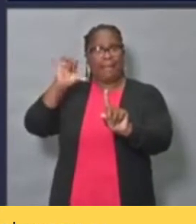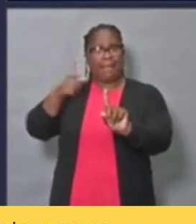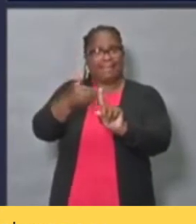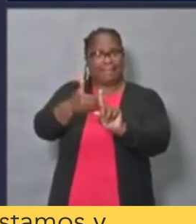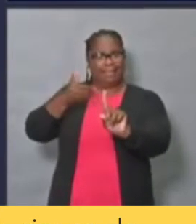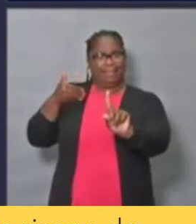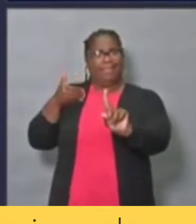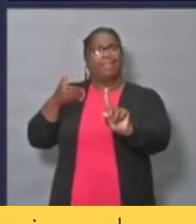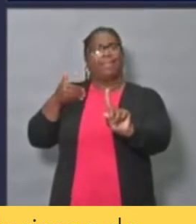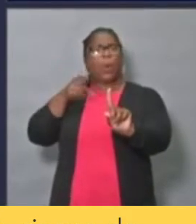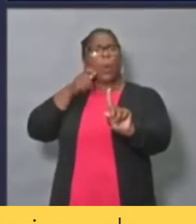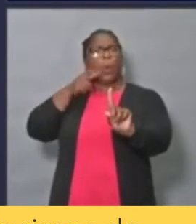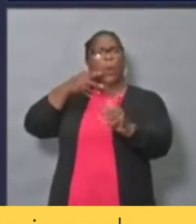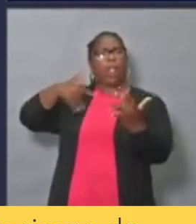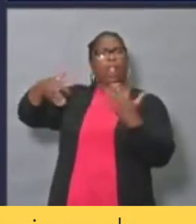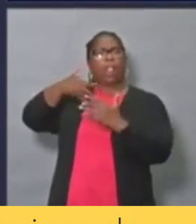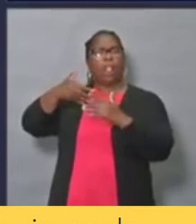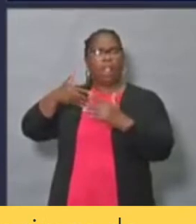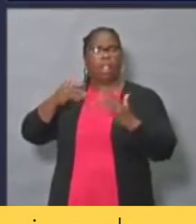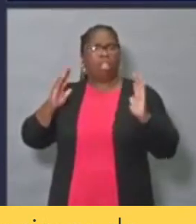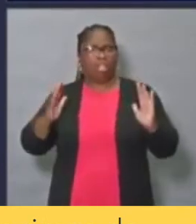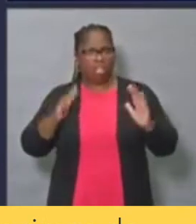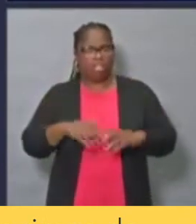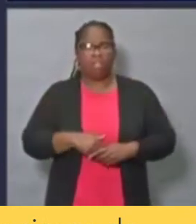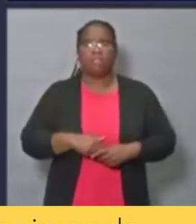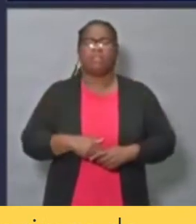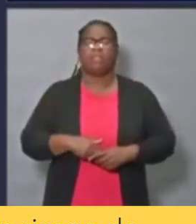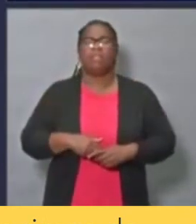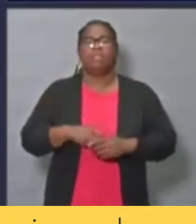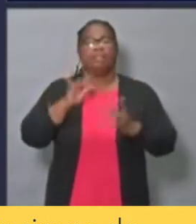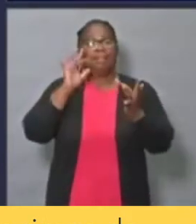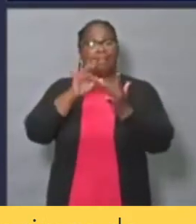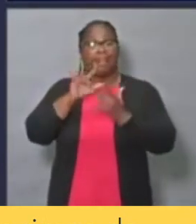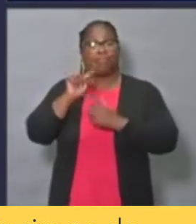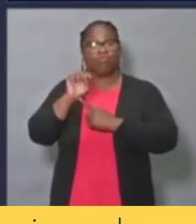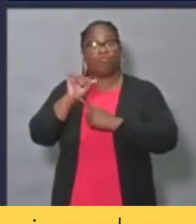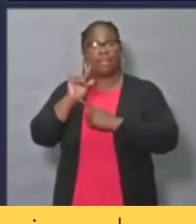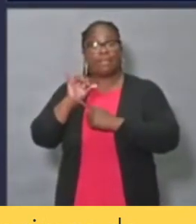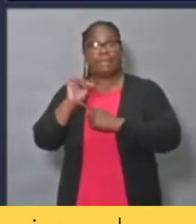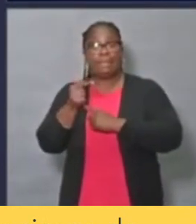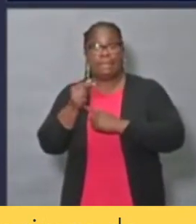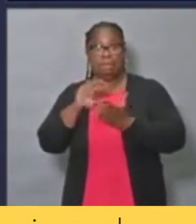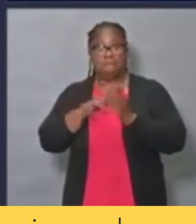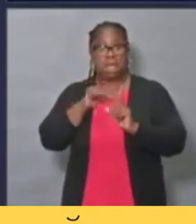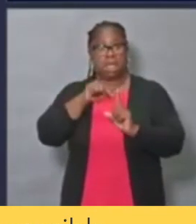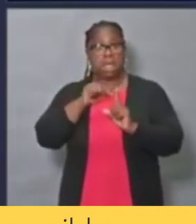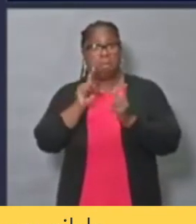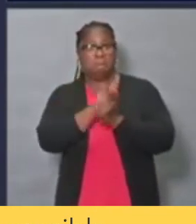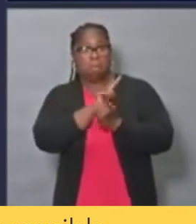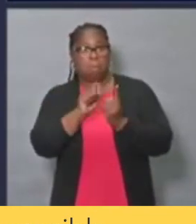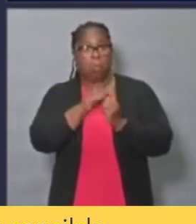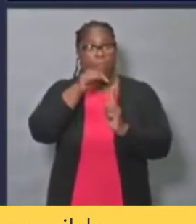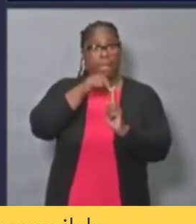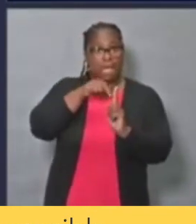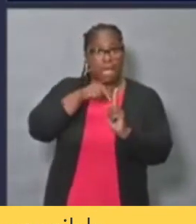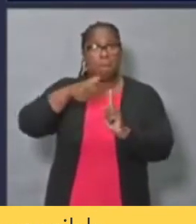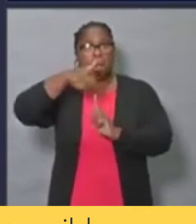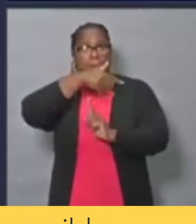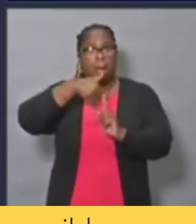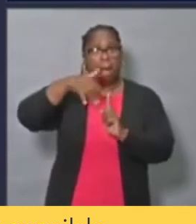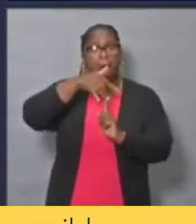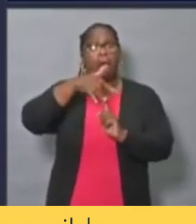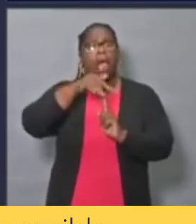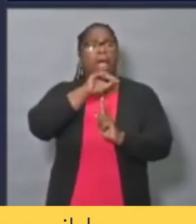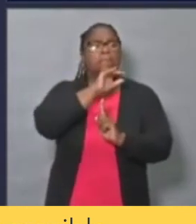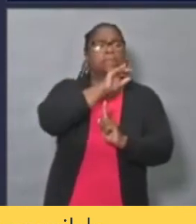that we interview and notify those exposed individuals of their potential exposure and their risk for developing the disease